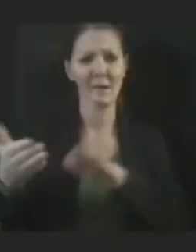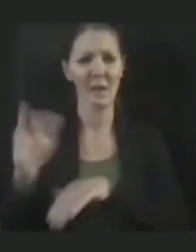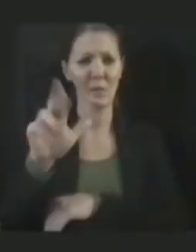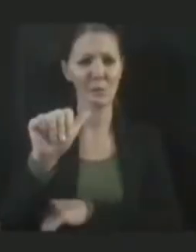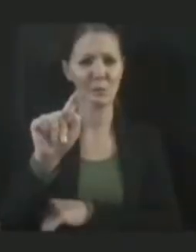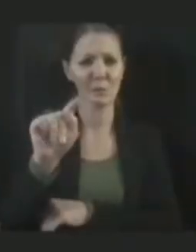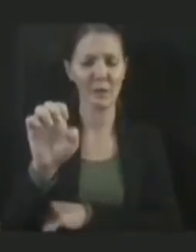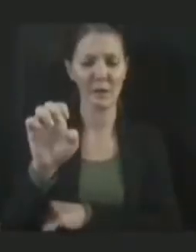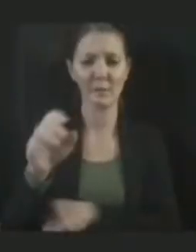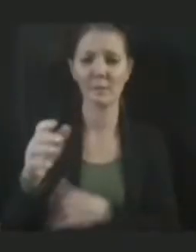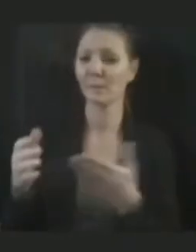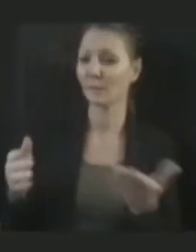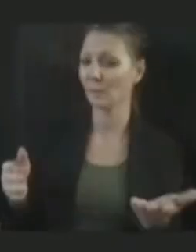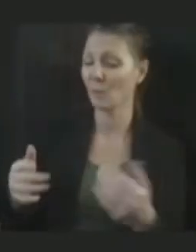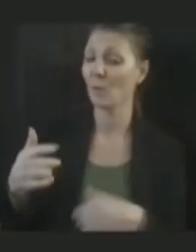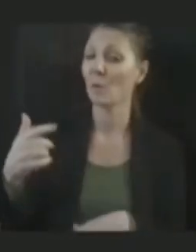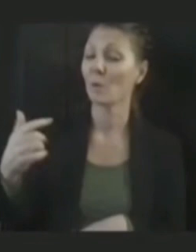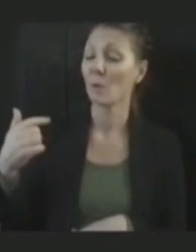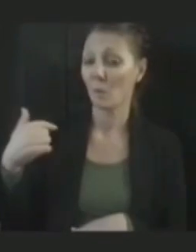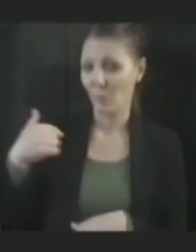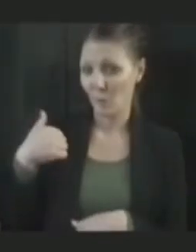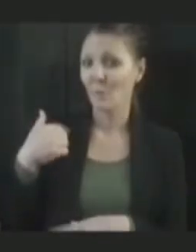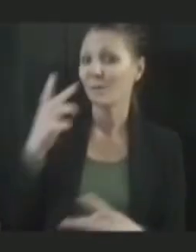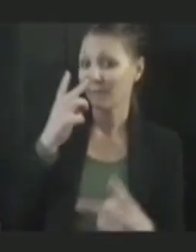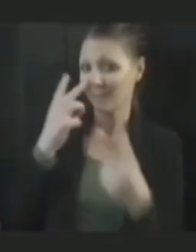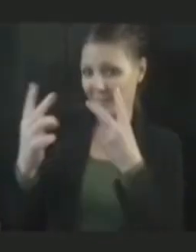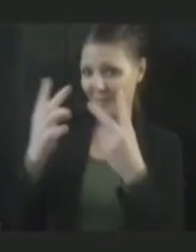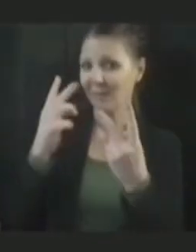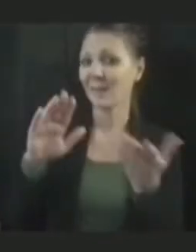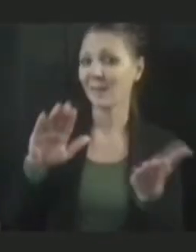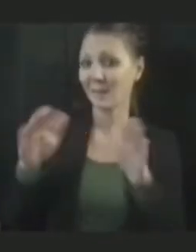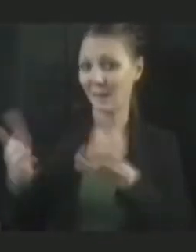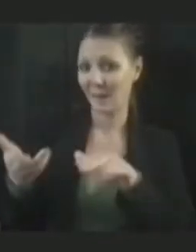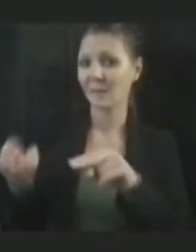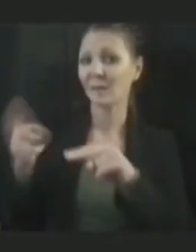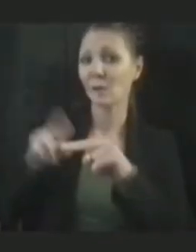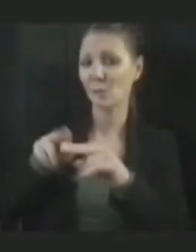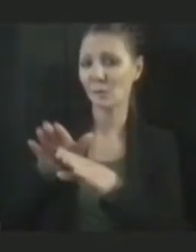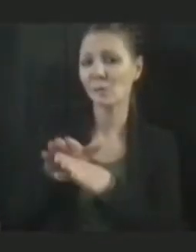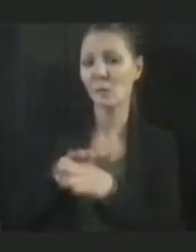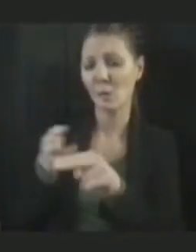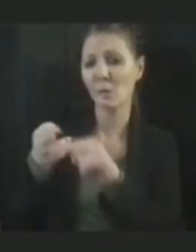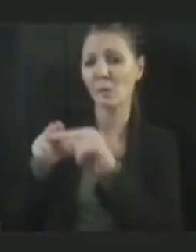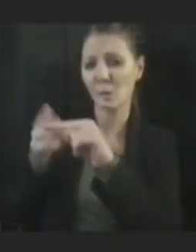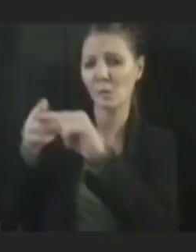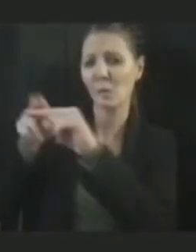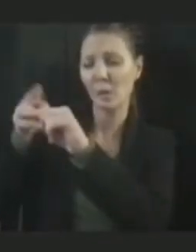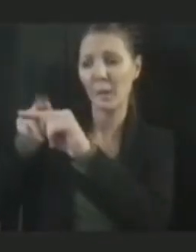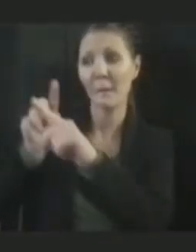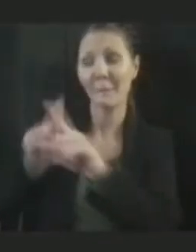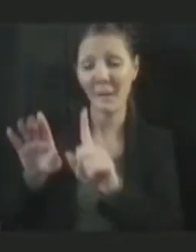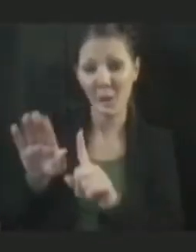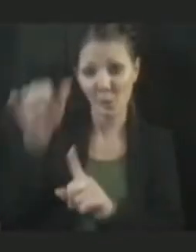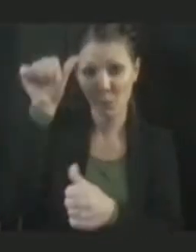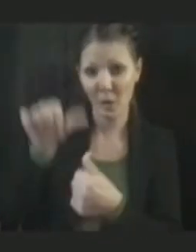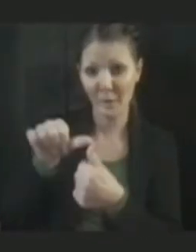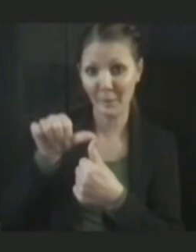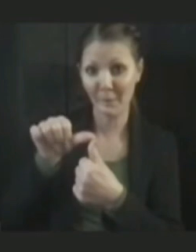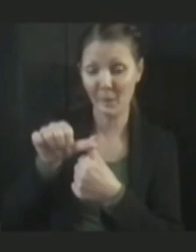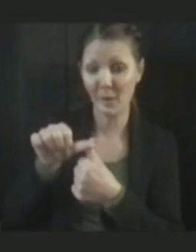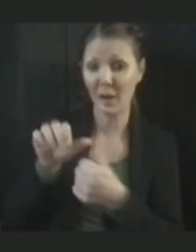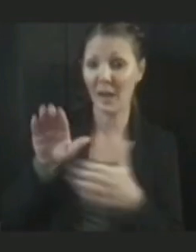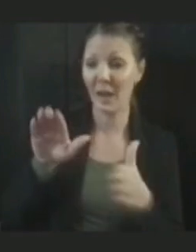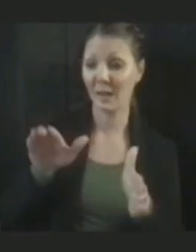Well, we've certainly seen deaths going up slowly. But what we have to remember is that our deaths